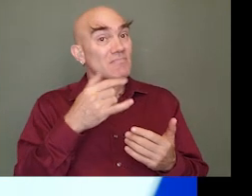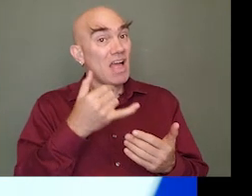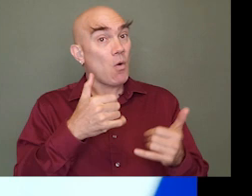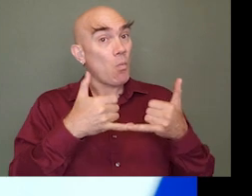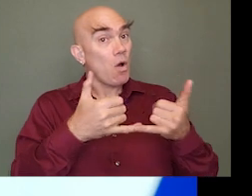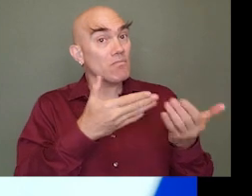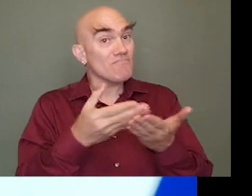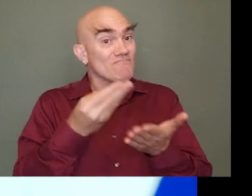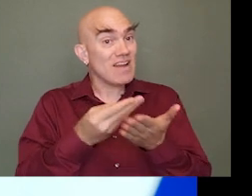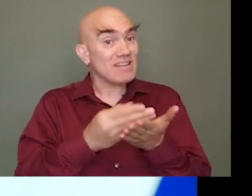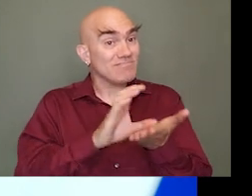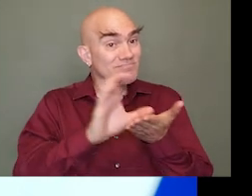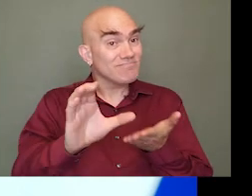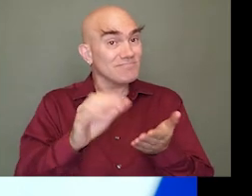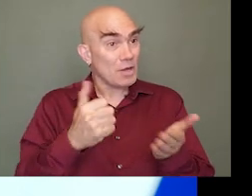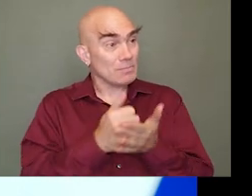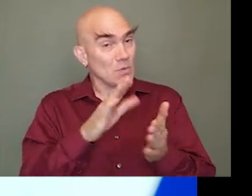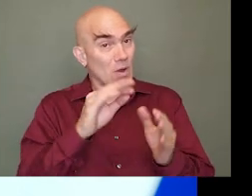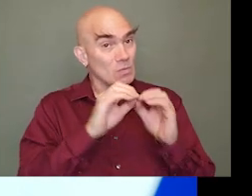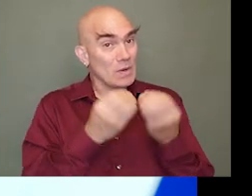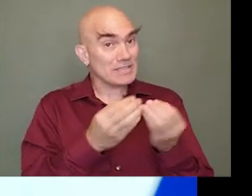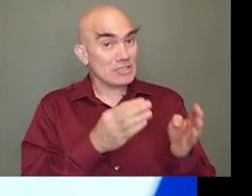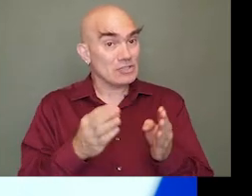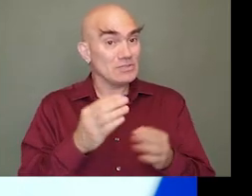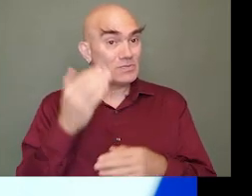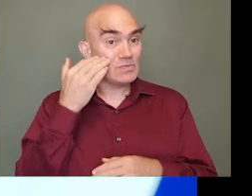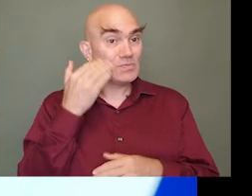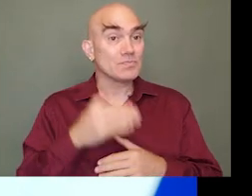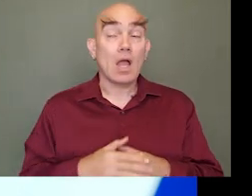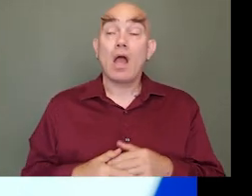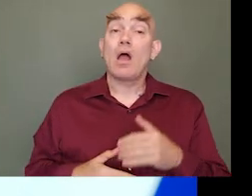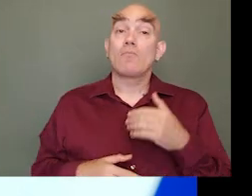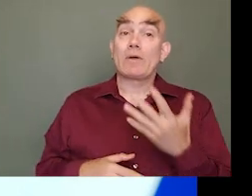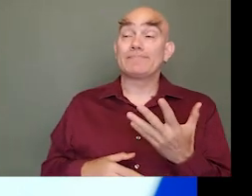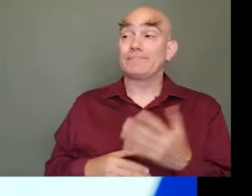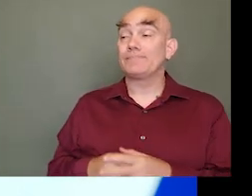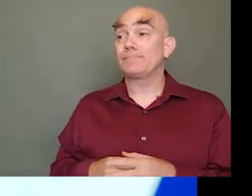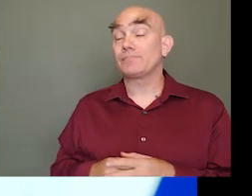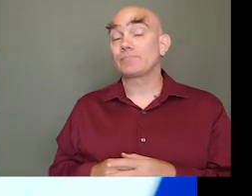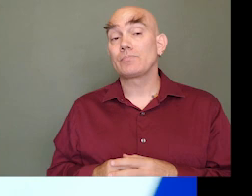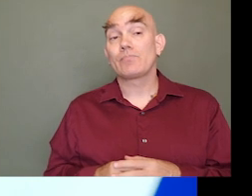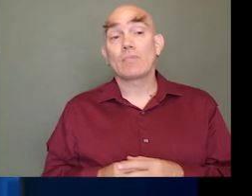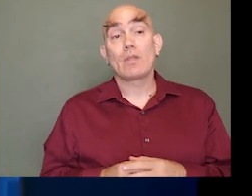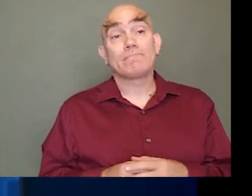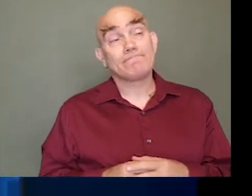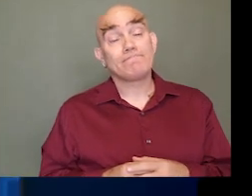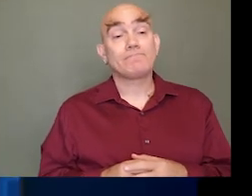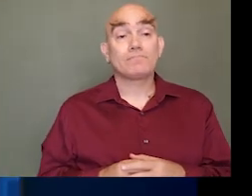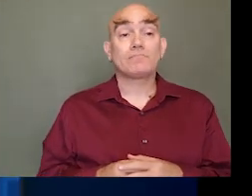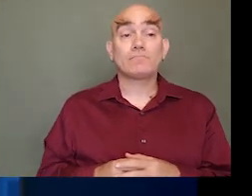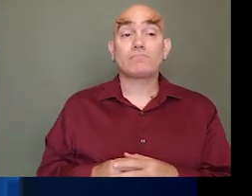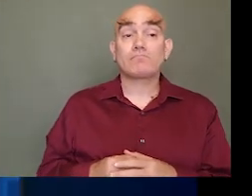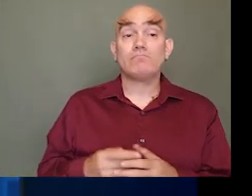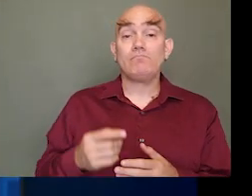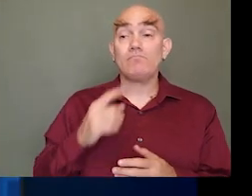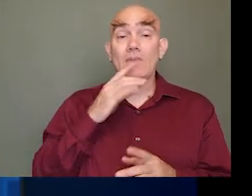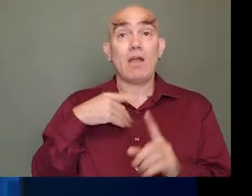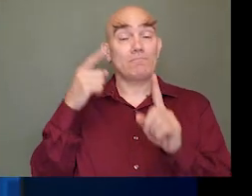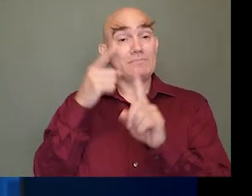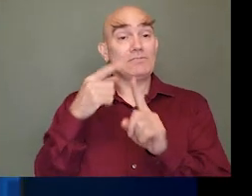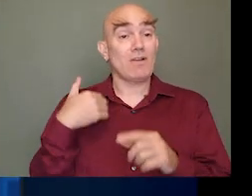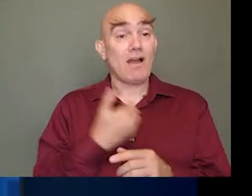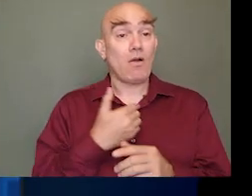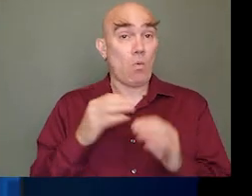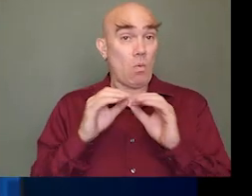funding to help you and the organization as well? Yeah, well, the mission